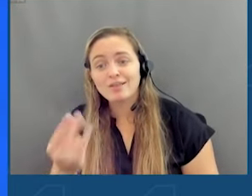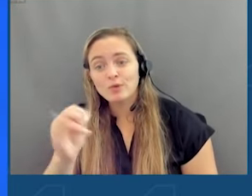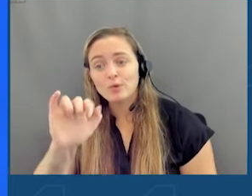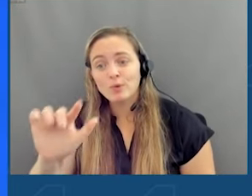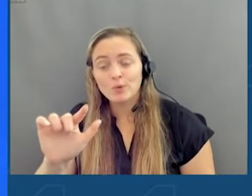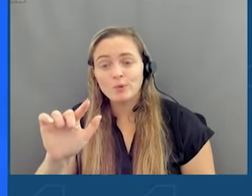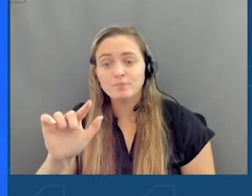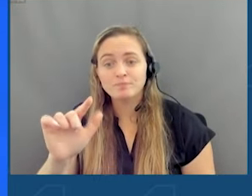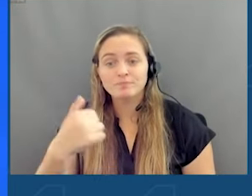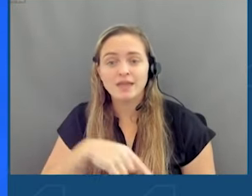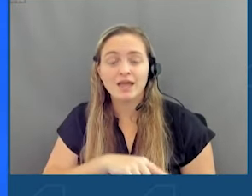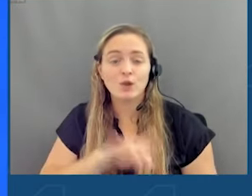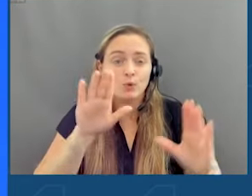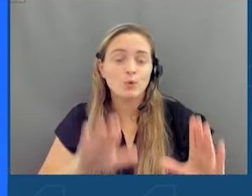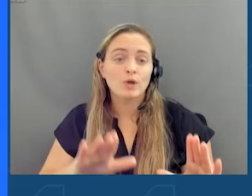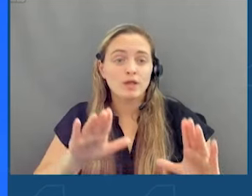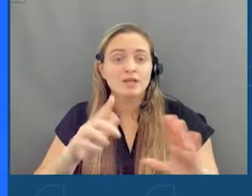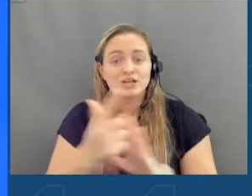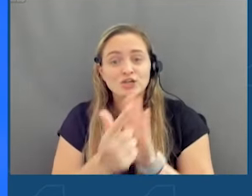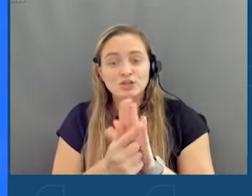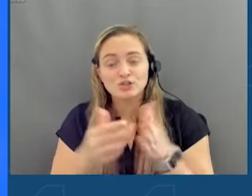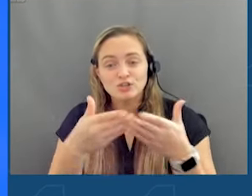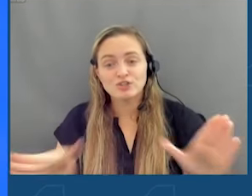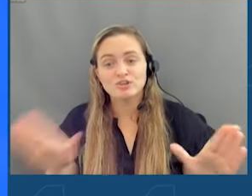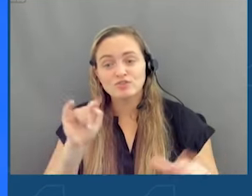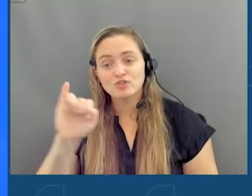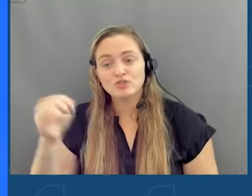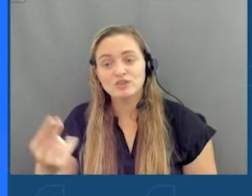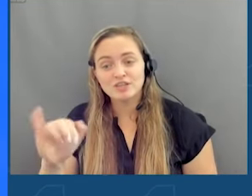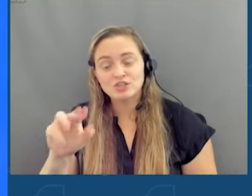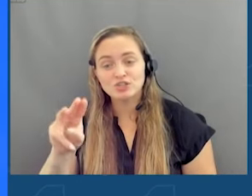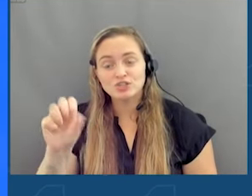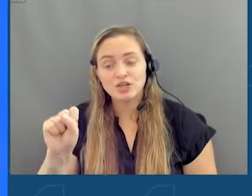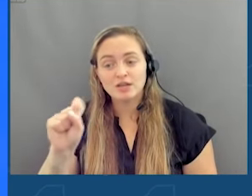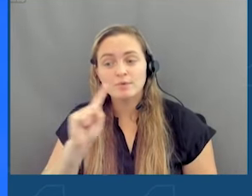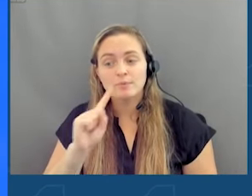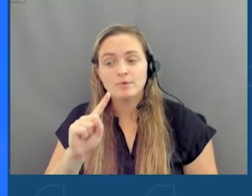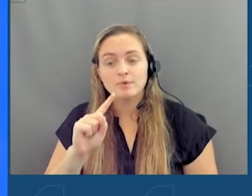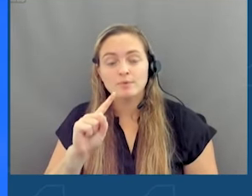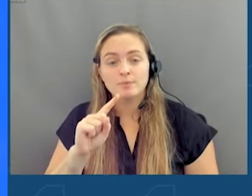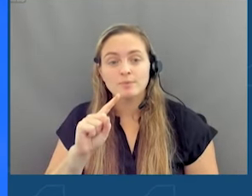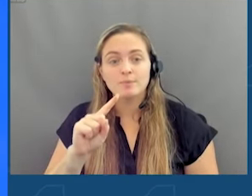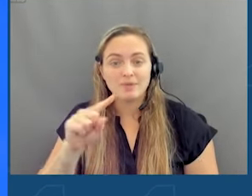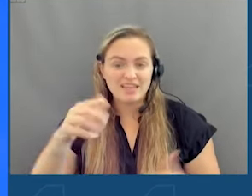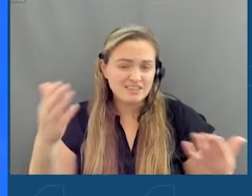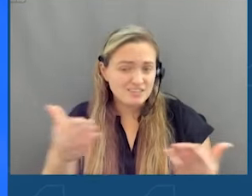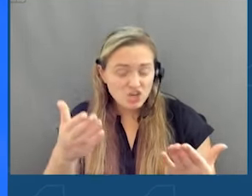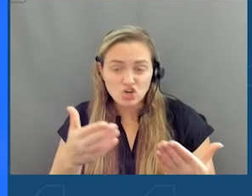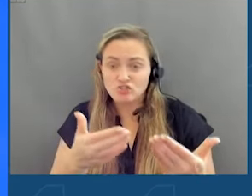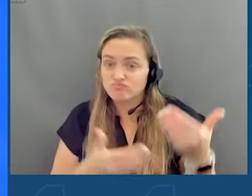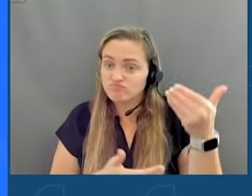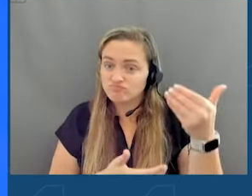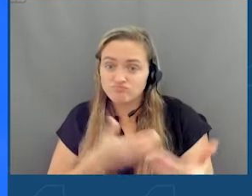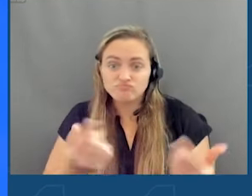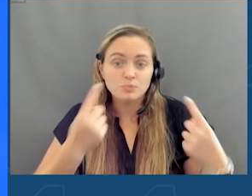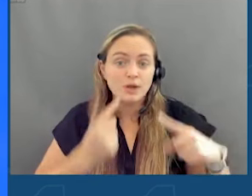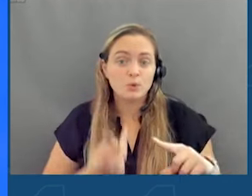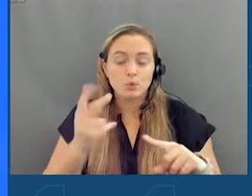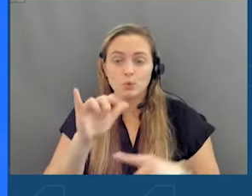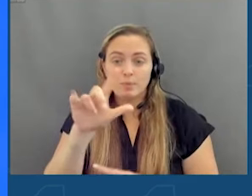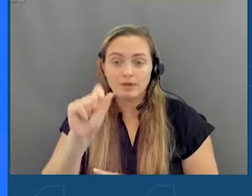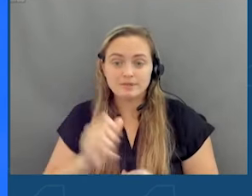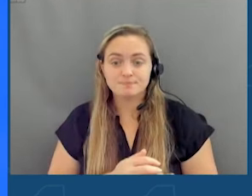our great Attorney General, Tish James, for being in lockstep and standing with us as we announce these two bills.